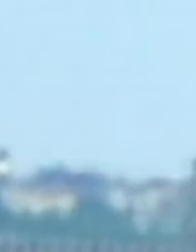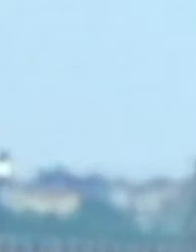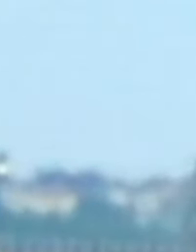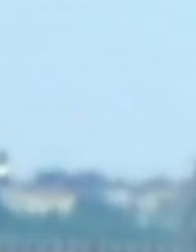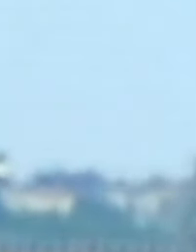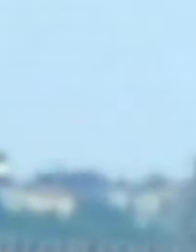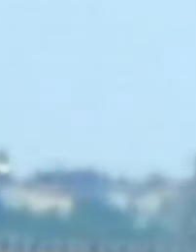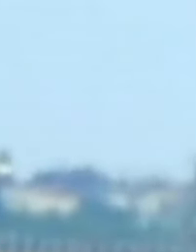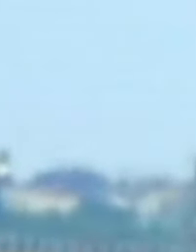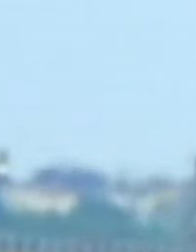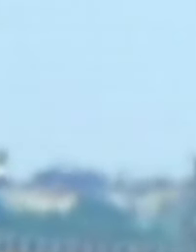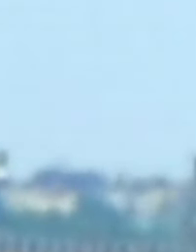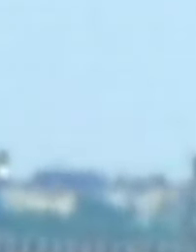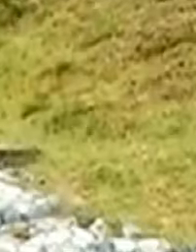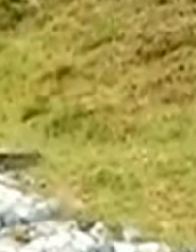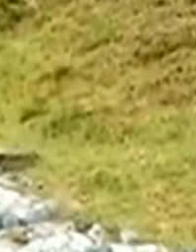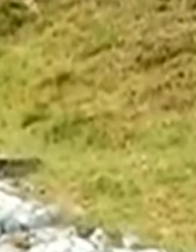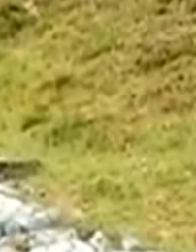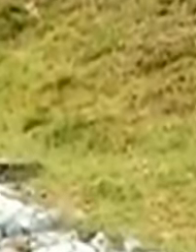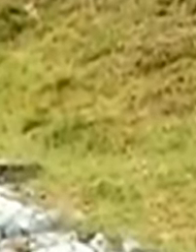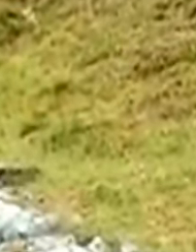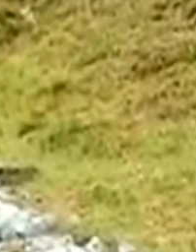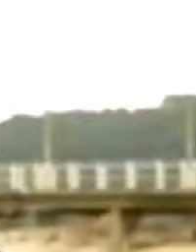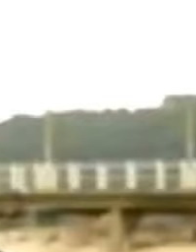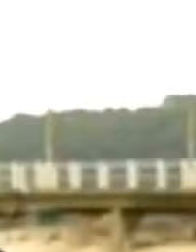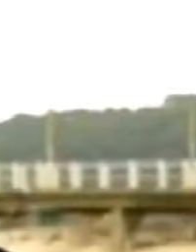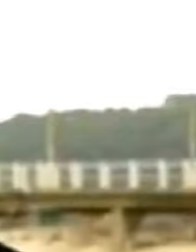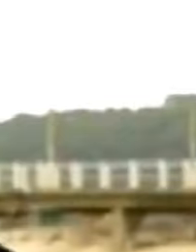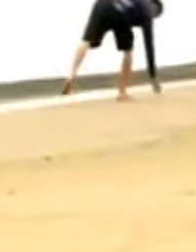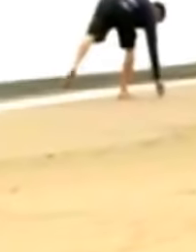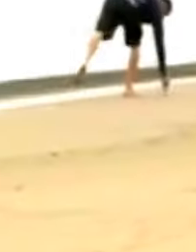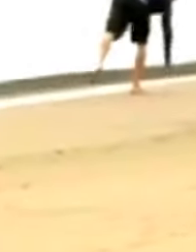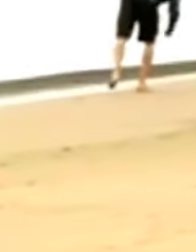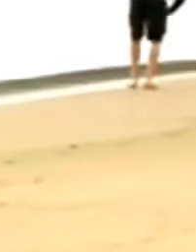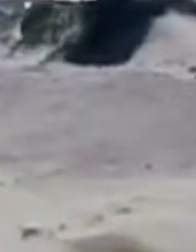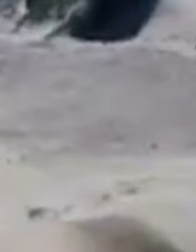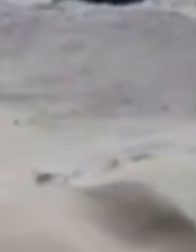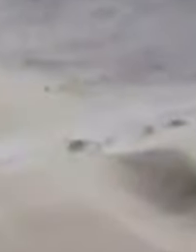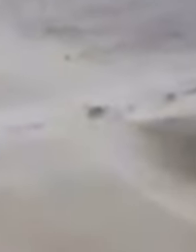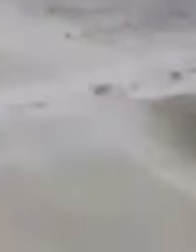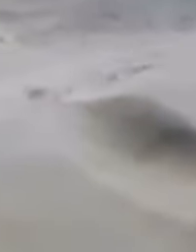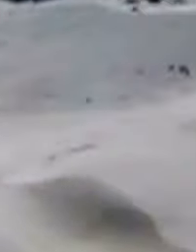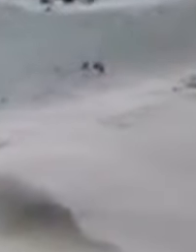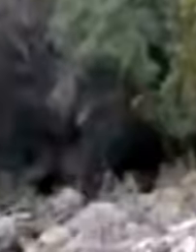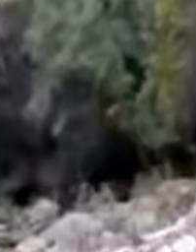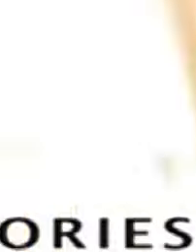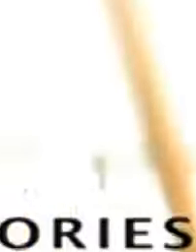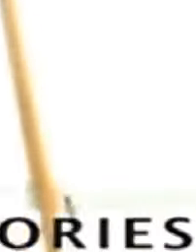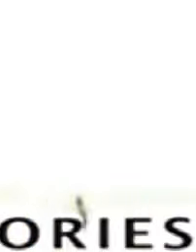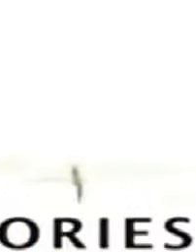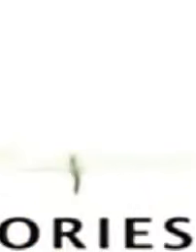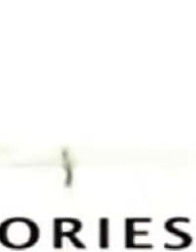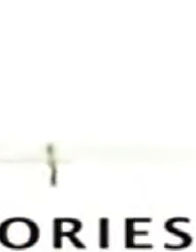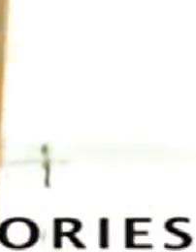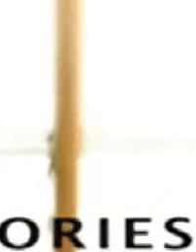In a UN report, scientists say climate change is getting worse. There's one third of our food sources for the population come out of the ocean.